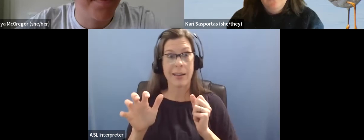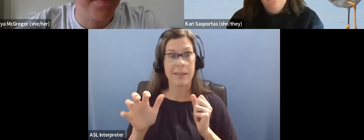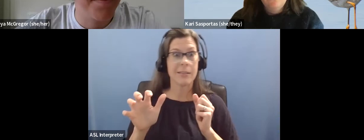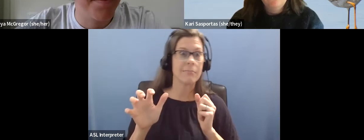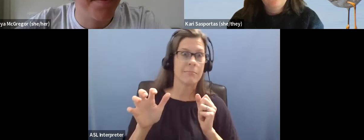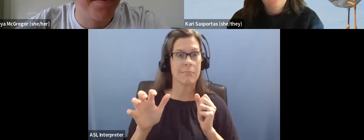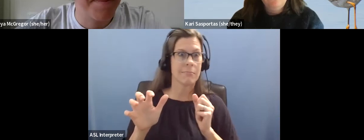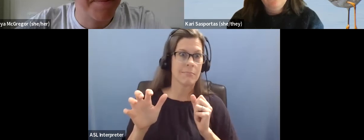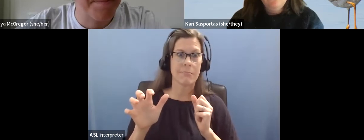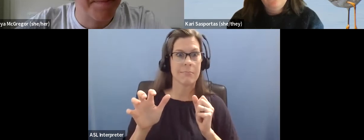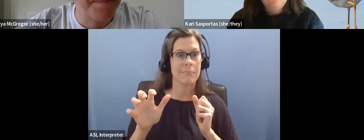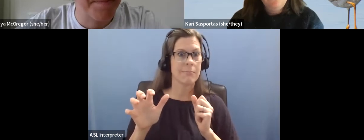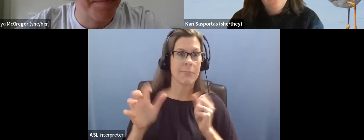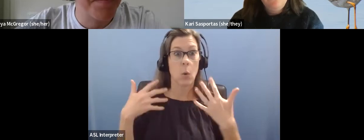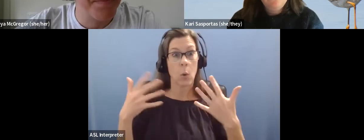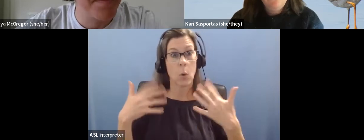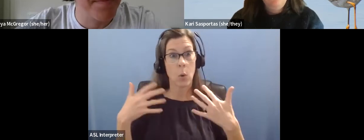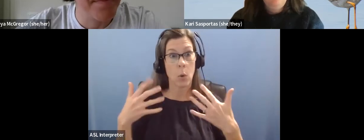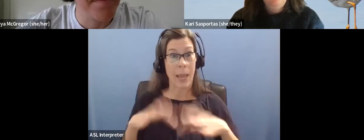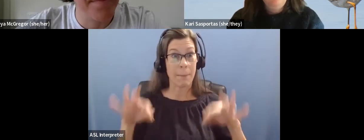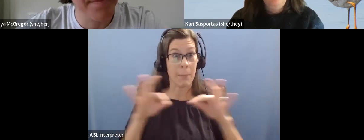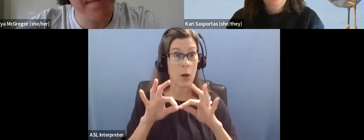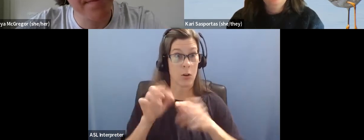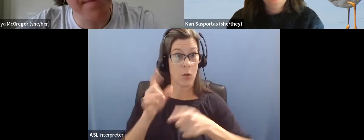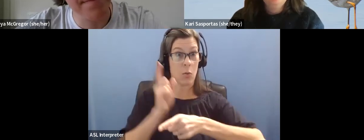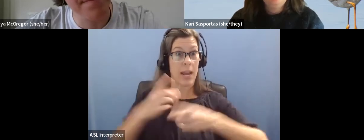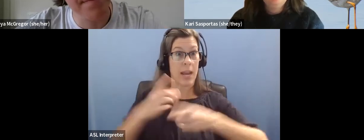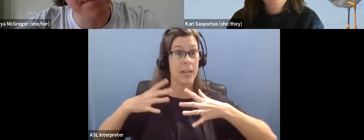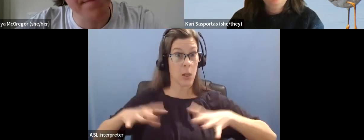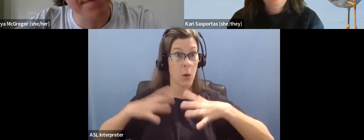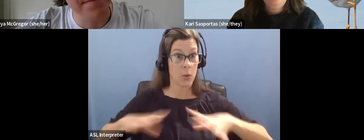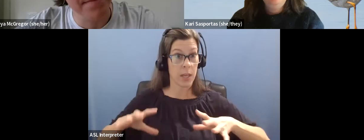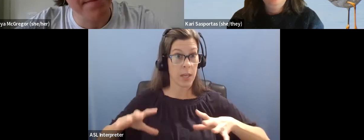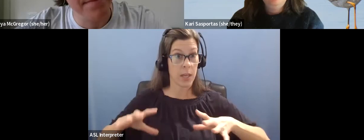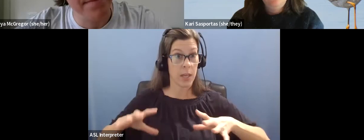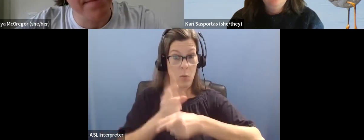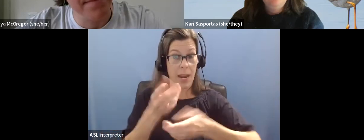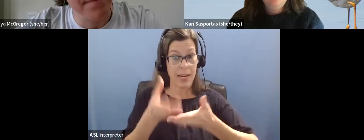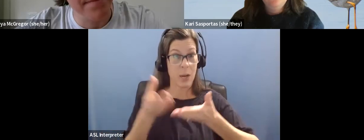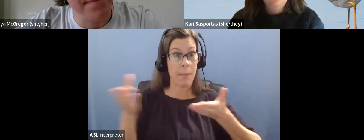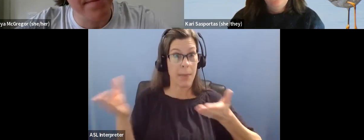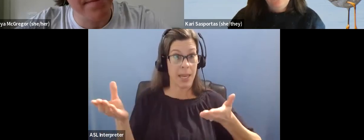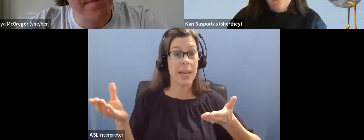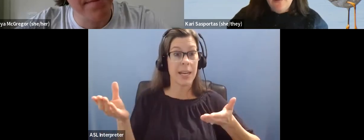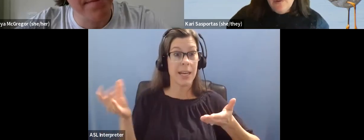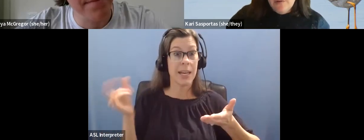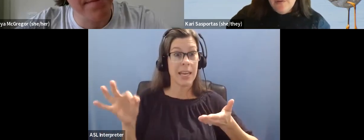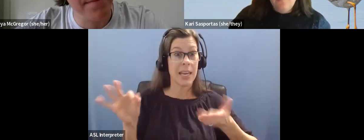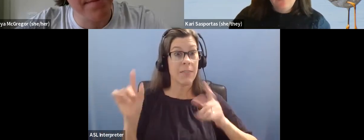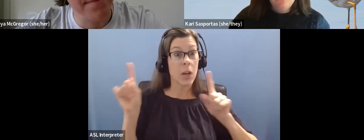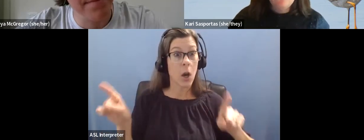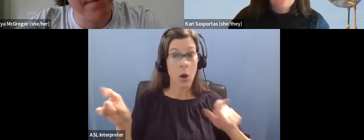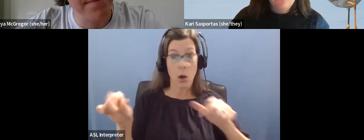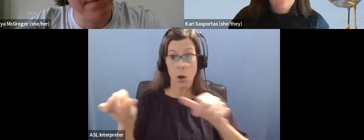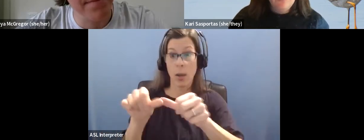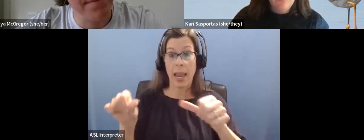or the right gear sometimes, um, or just know that like, if you're going in an area where there are going